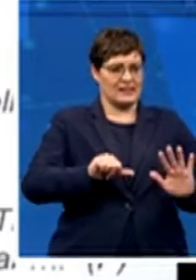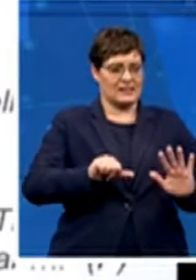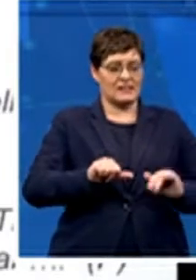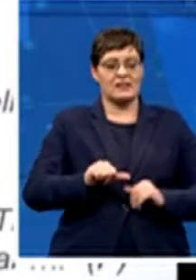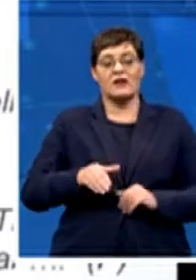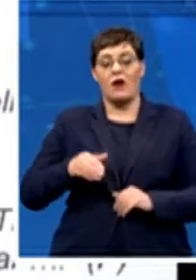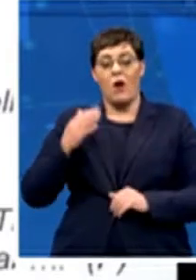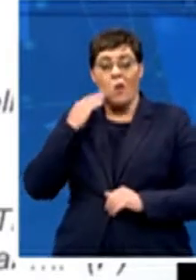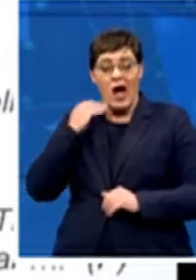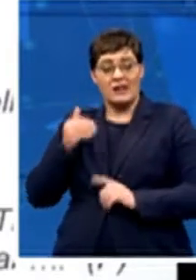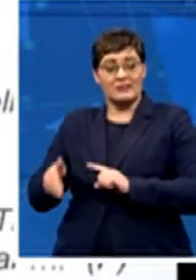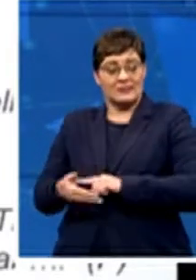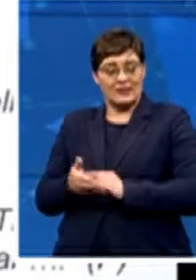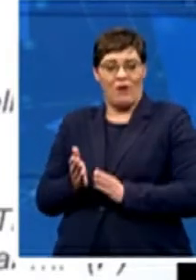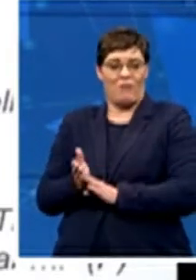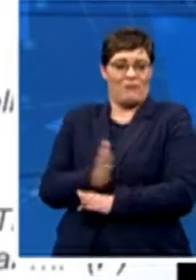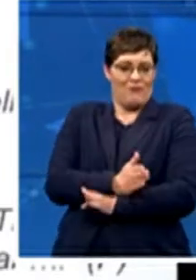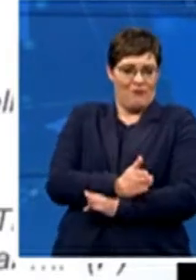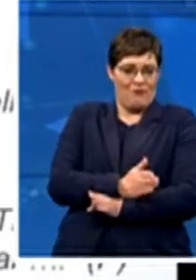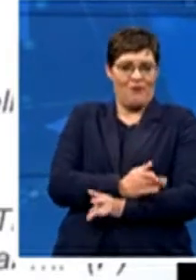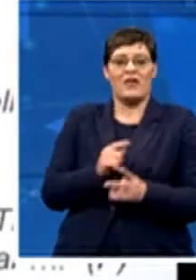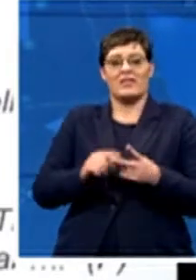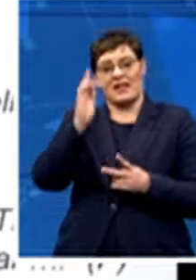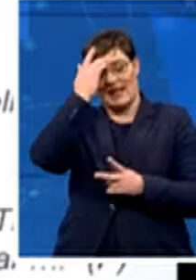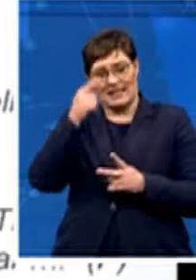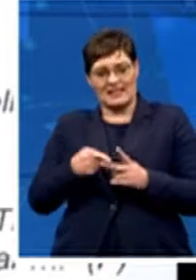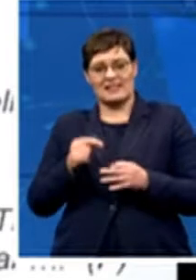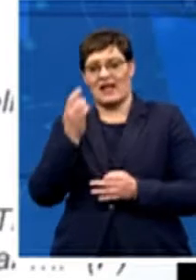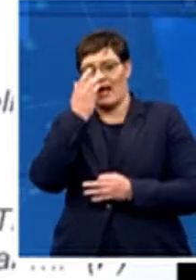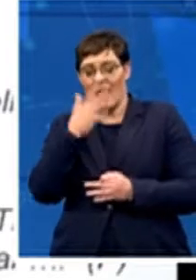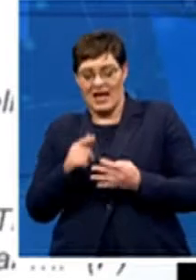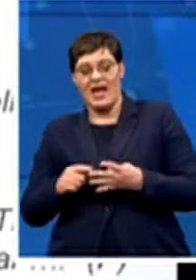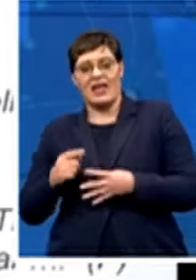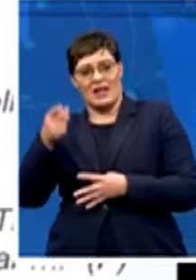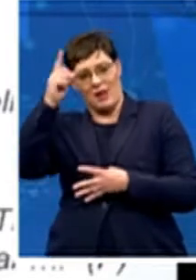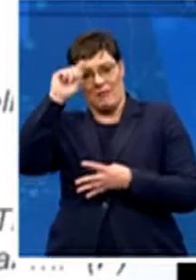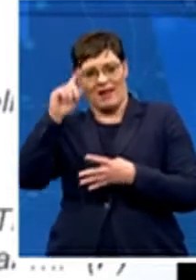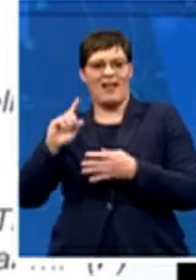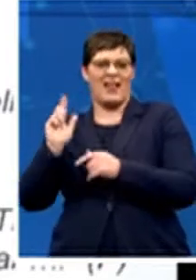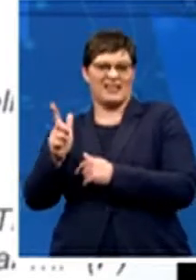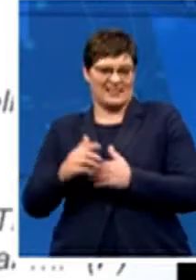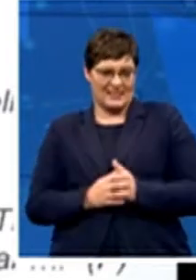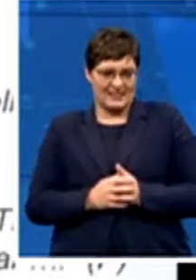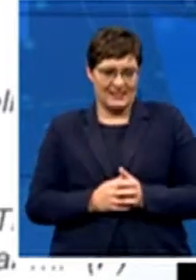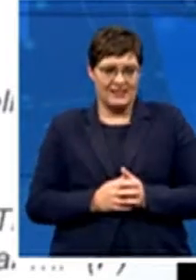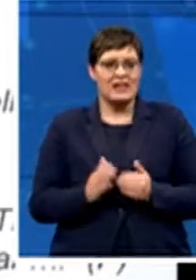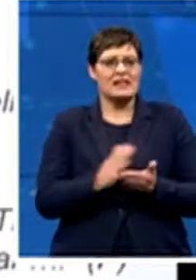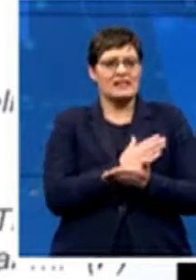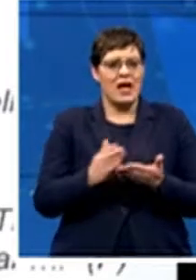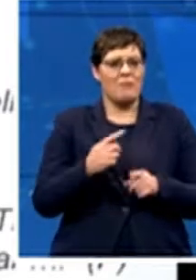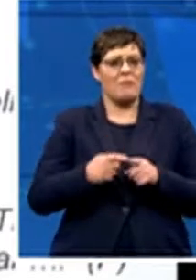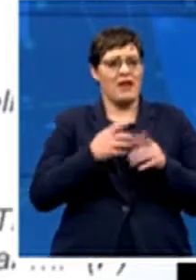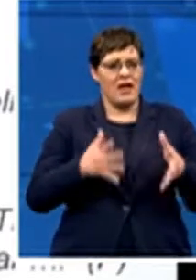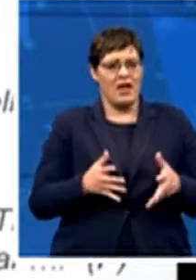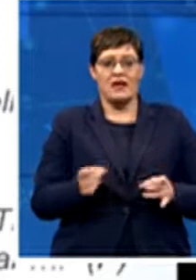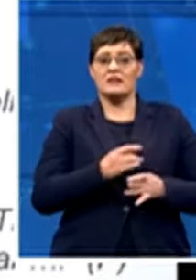followed by the Indians, the coloreds and the black Africans started later. So some of our players actually only started the game playing the game at age